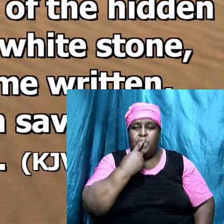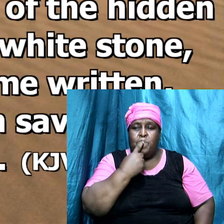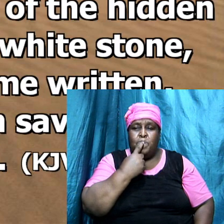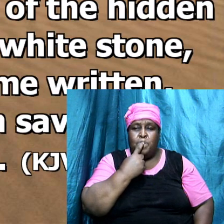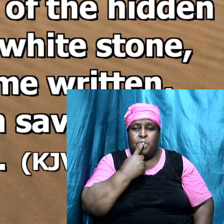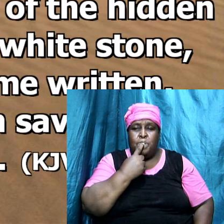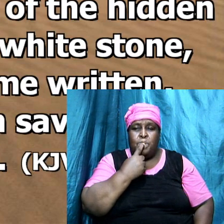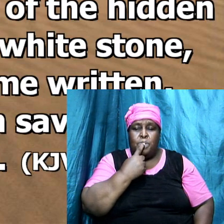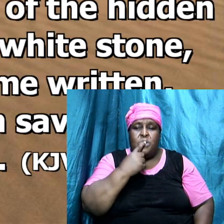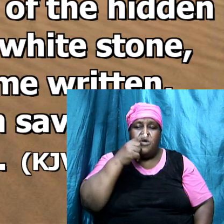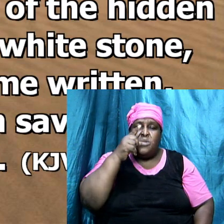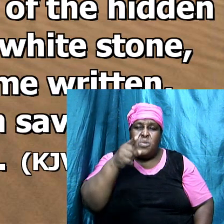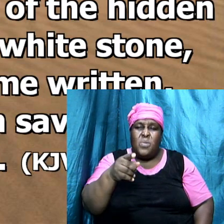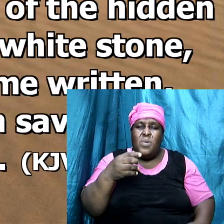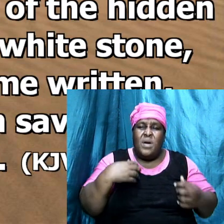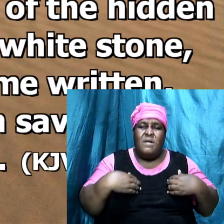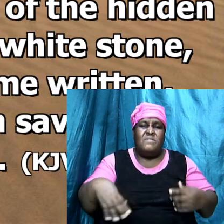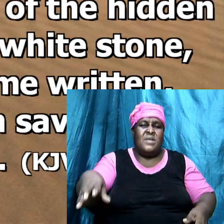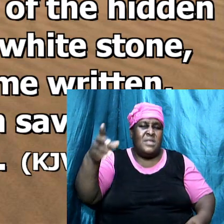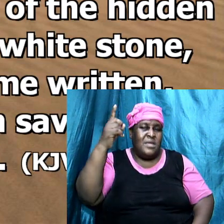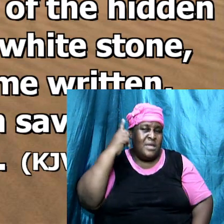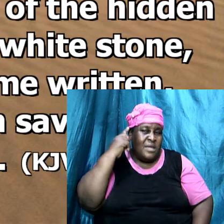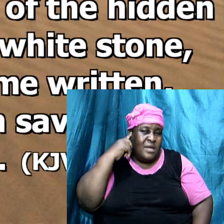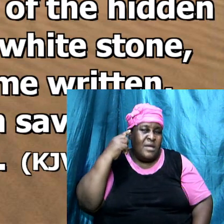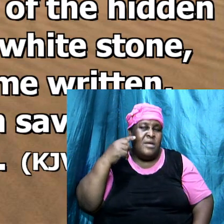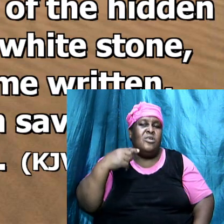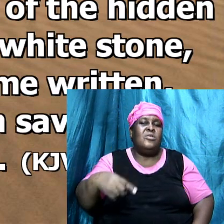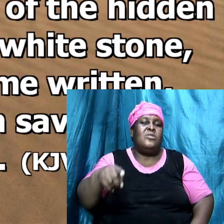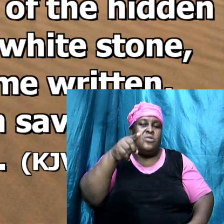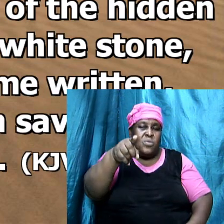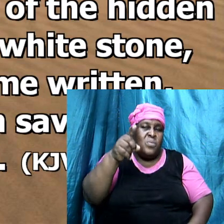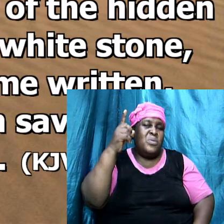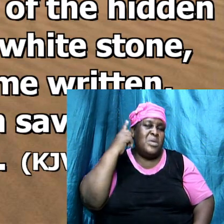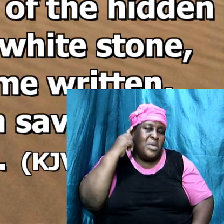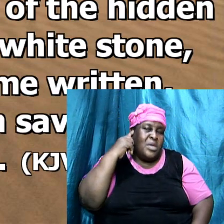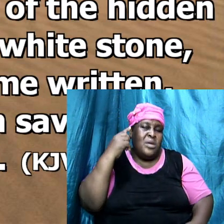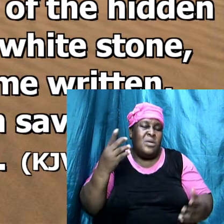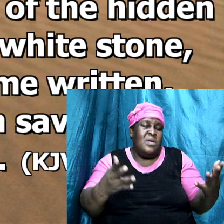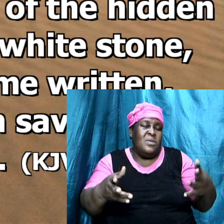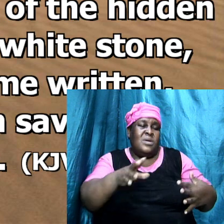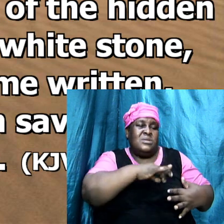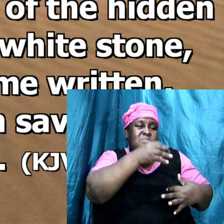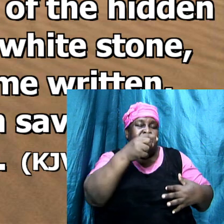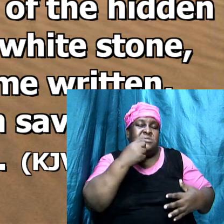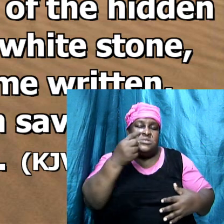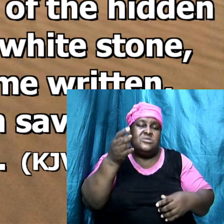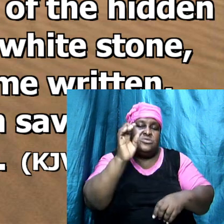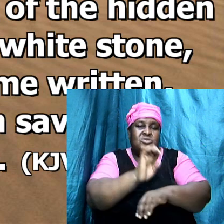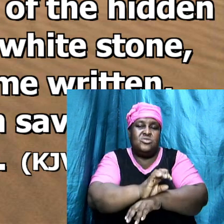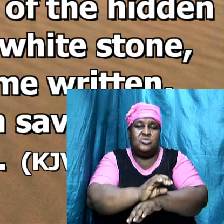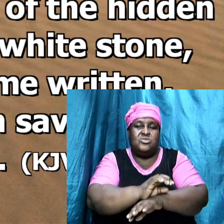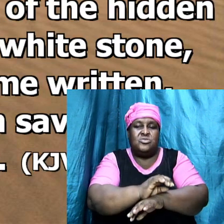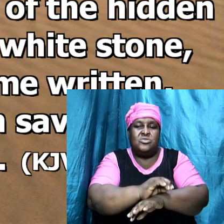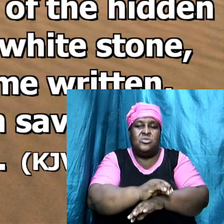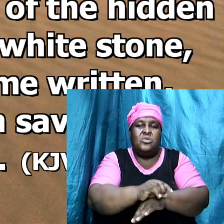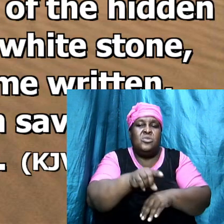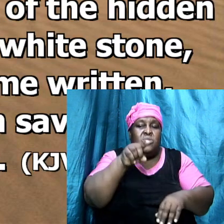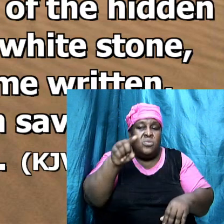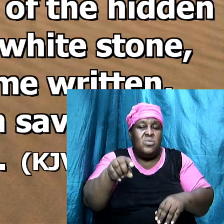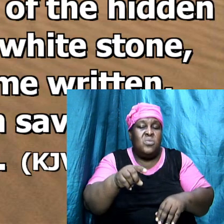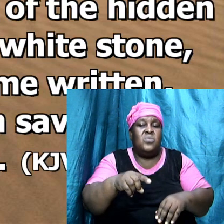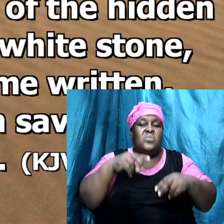He that hath and hear, let him hear what the Spirit saith unto the churches. To him that